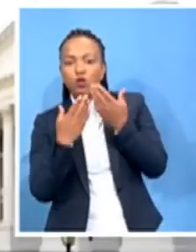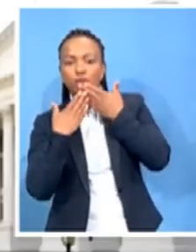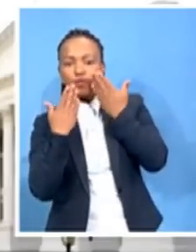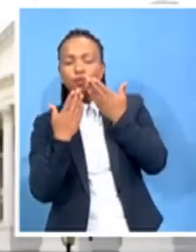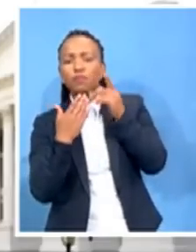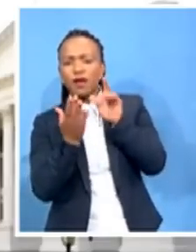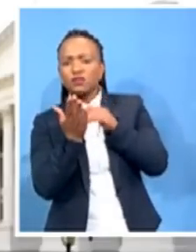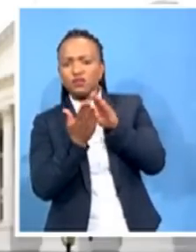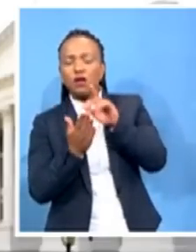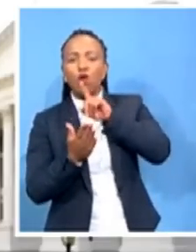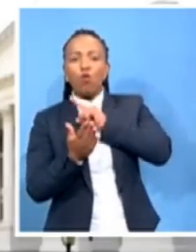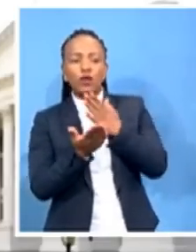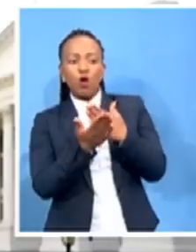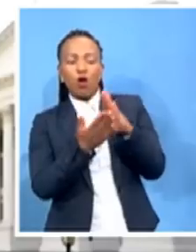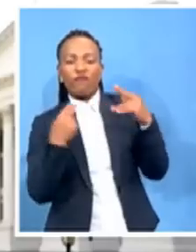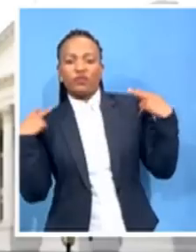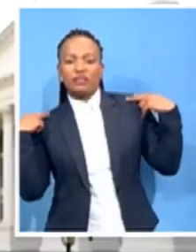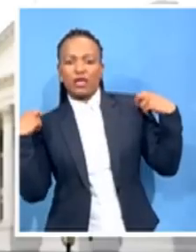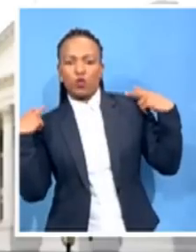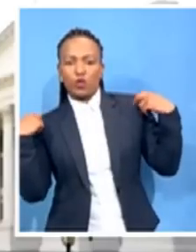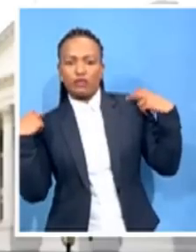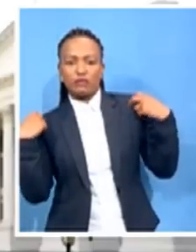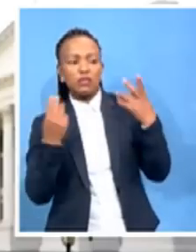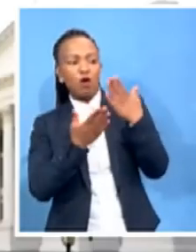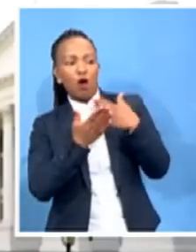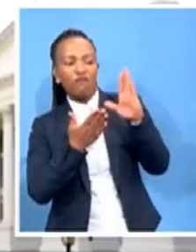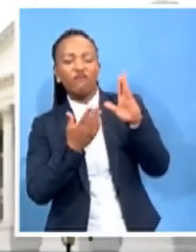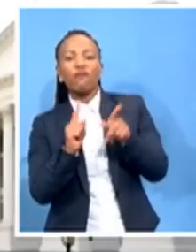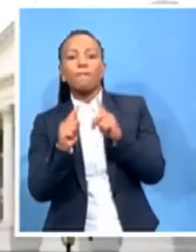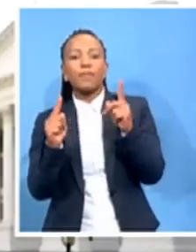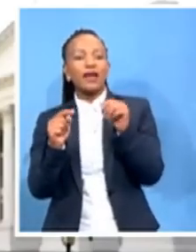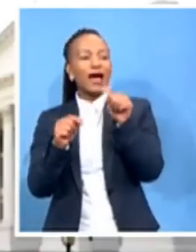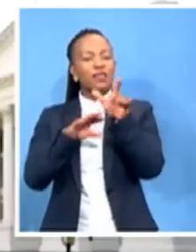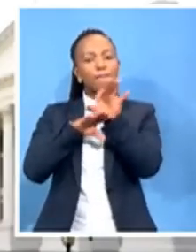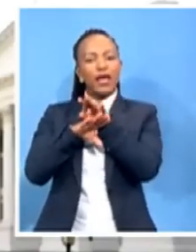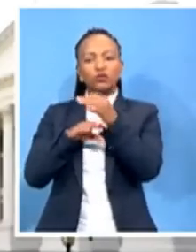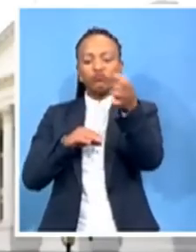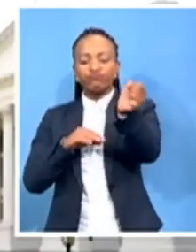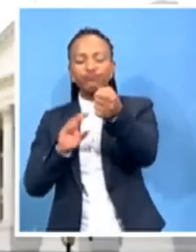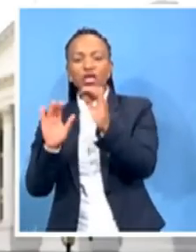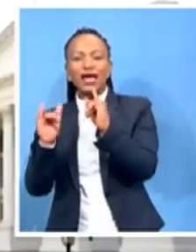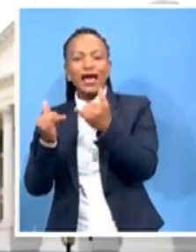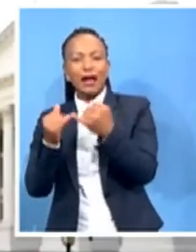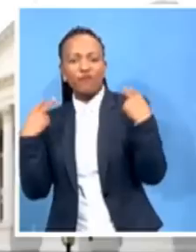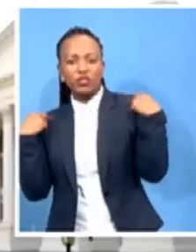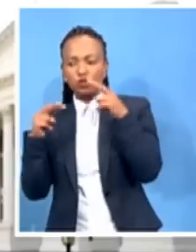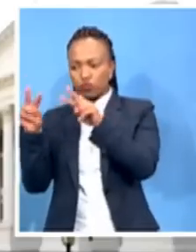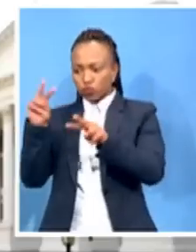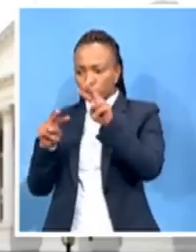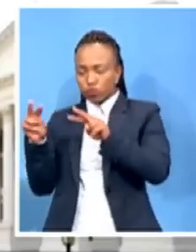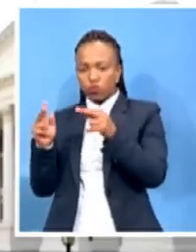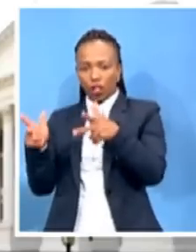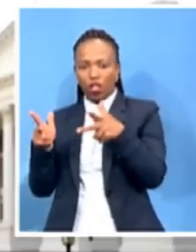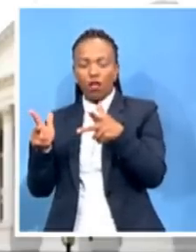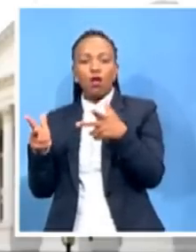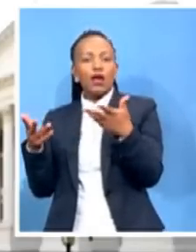in any contingency plans. As such, the infrastructure of government has been destroyed and stolen. We have opened up